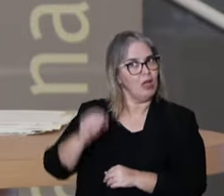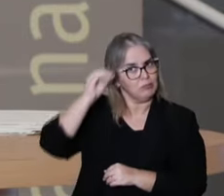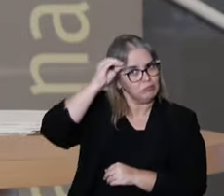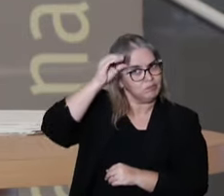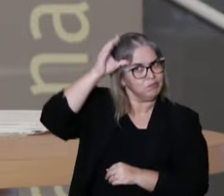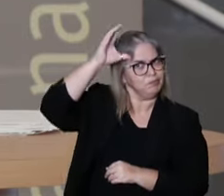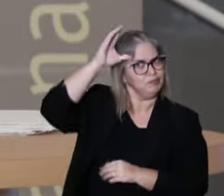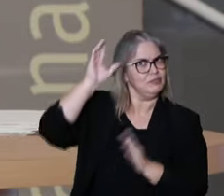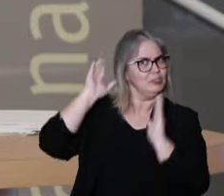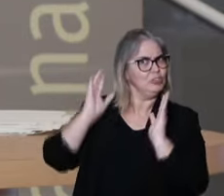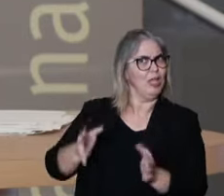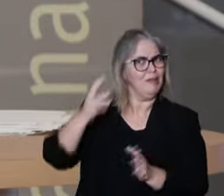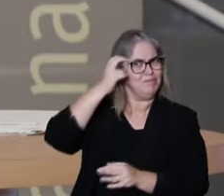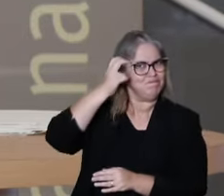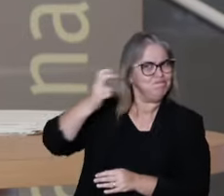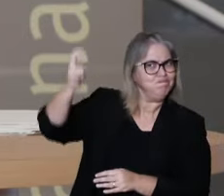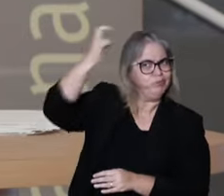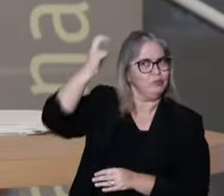for a long time.